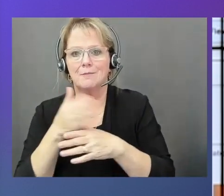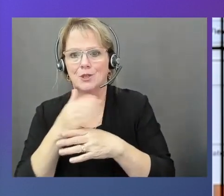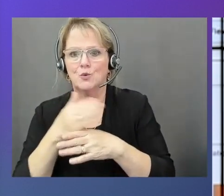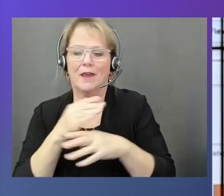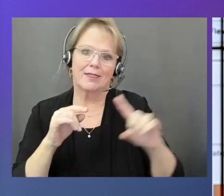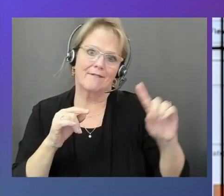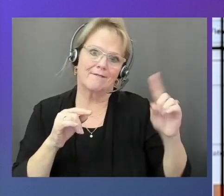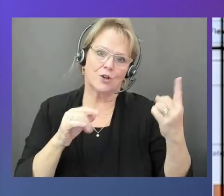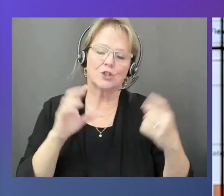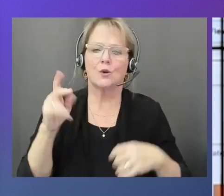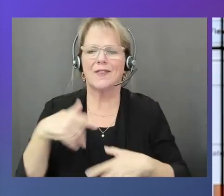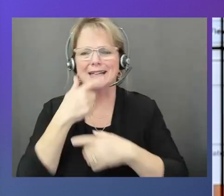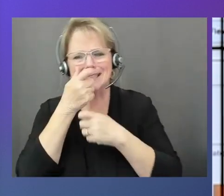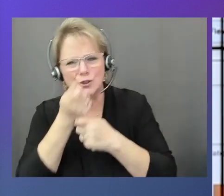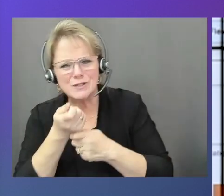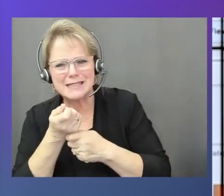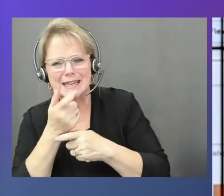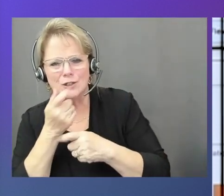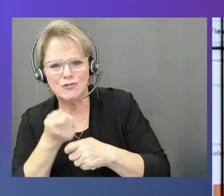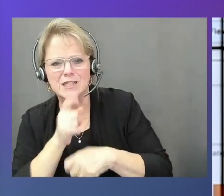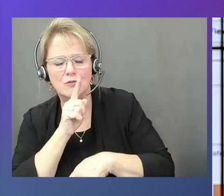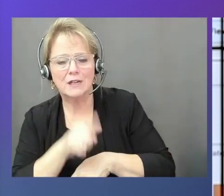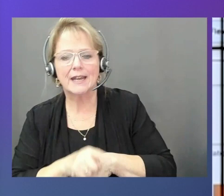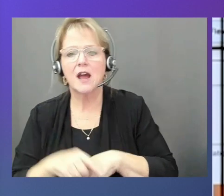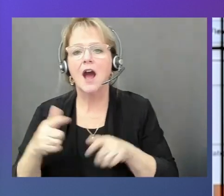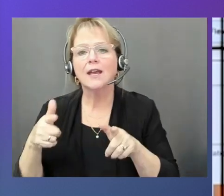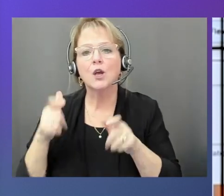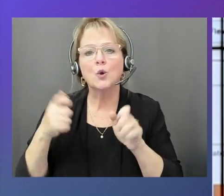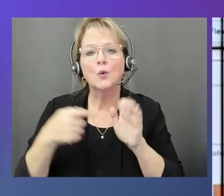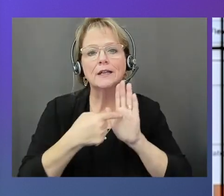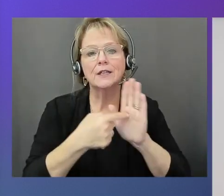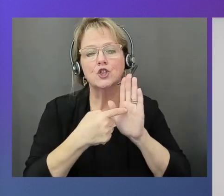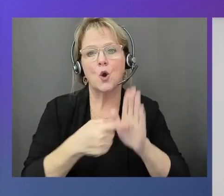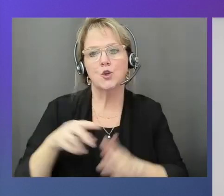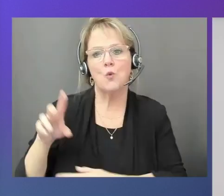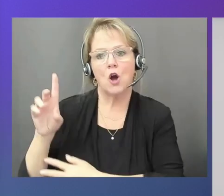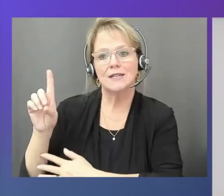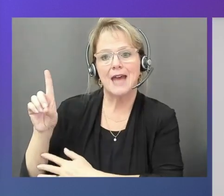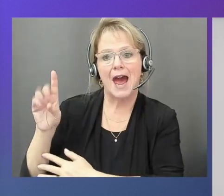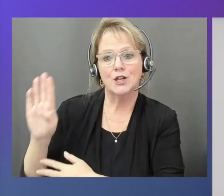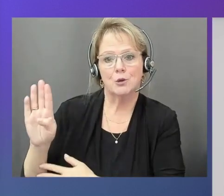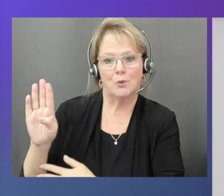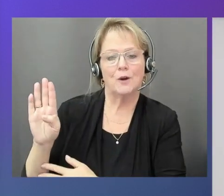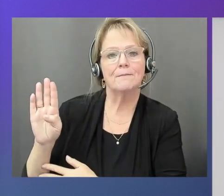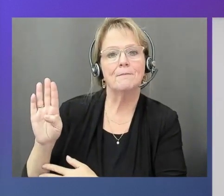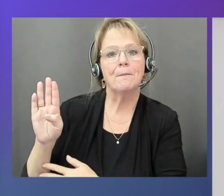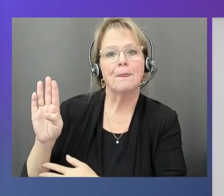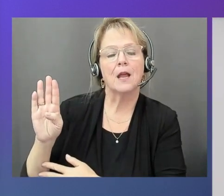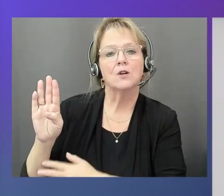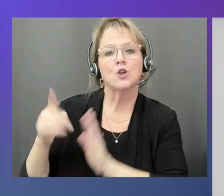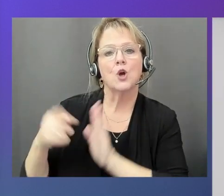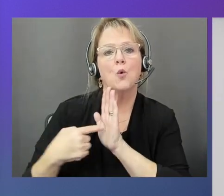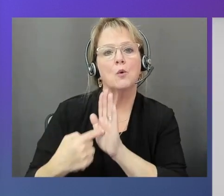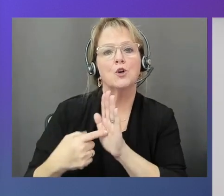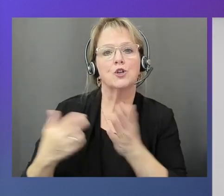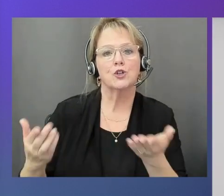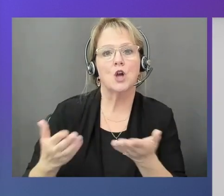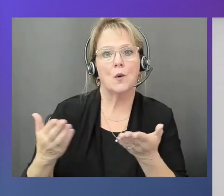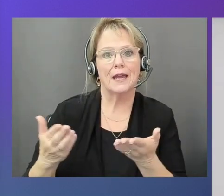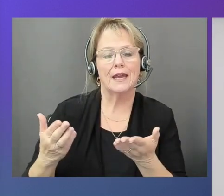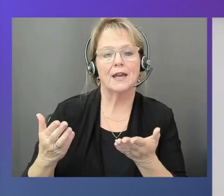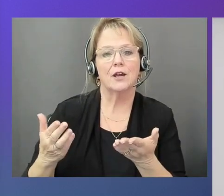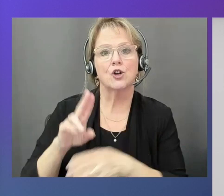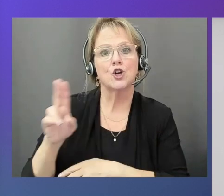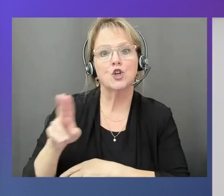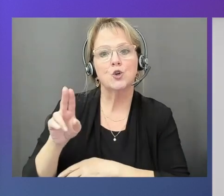just quickly show you on the dashboard. So here, what we are showing here is by using